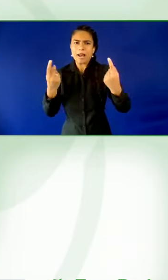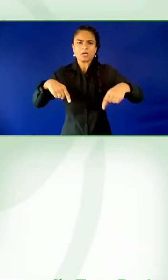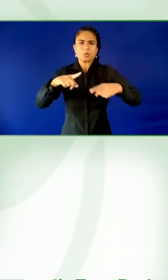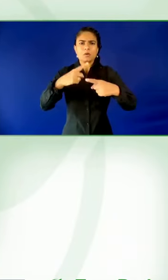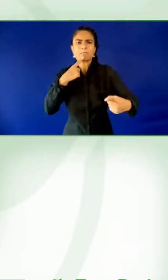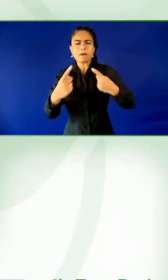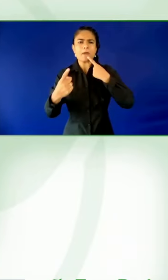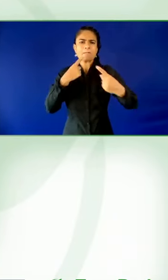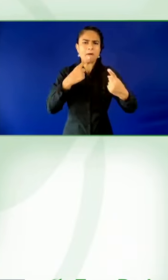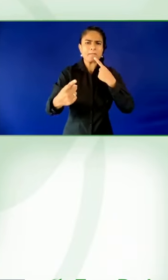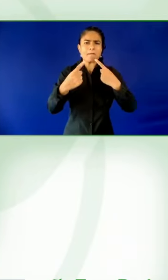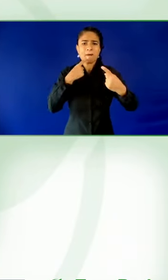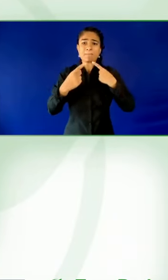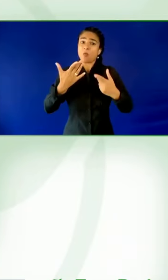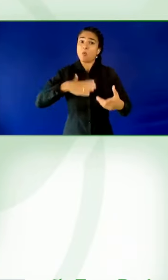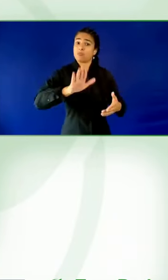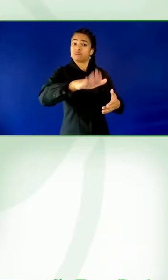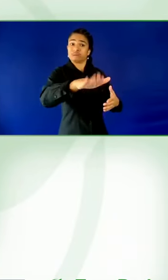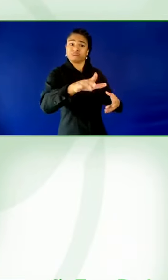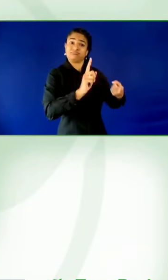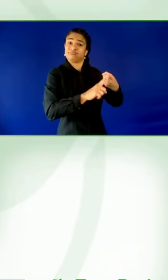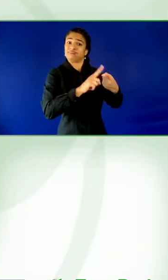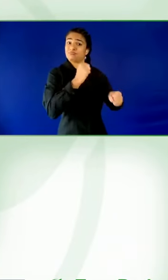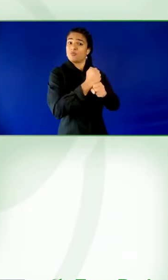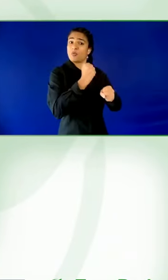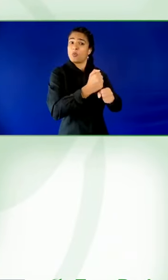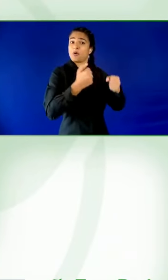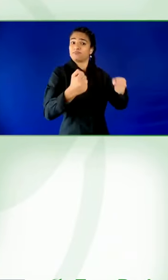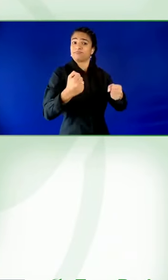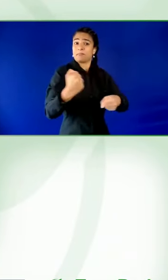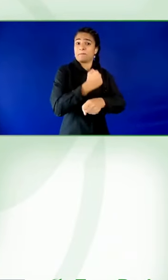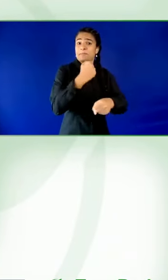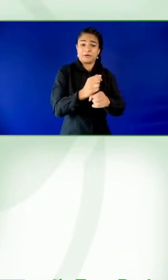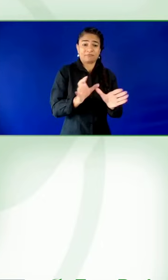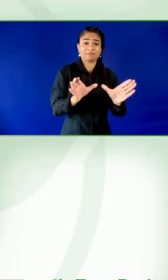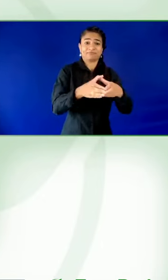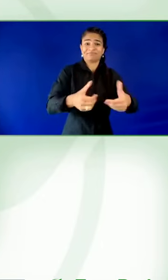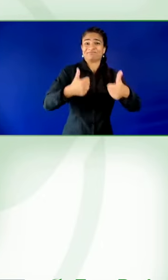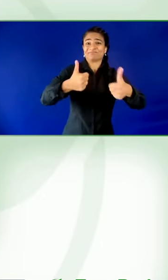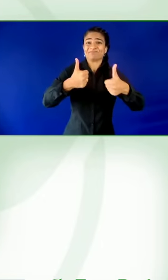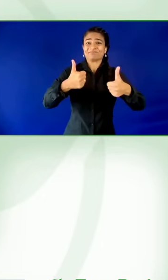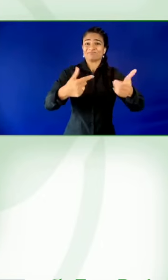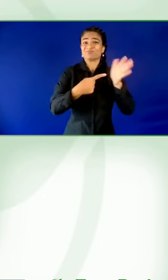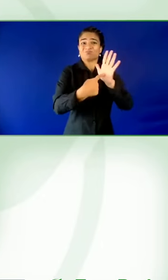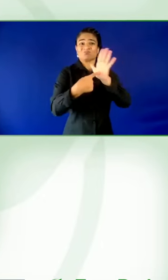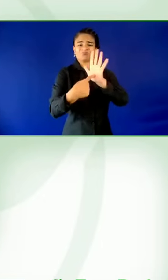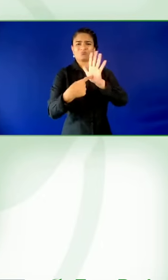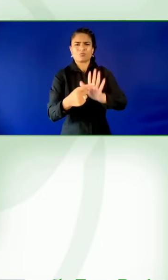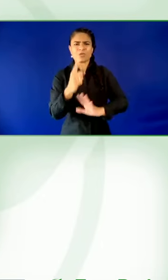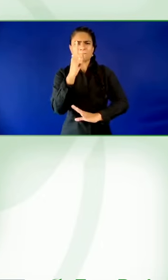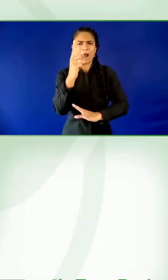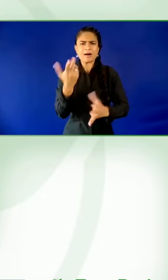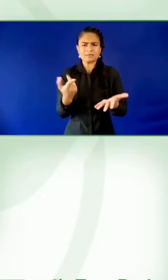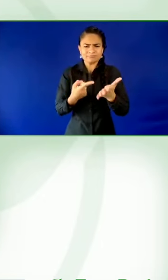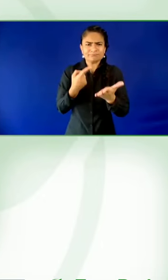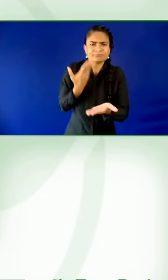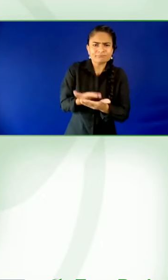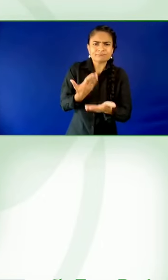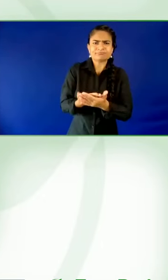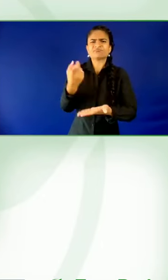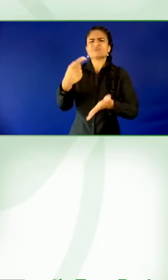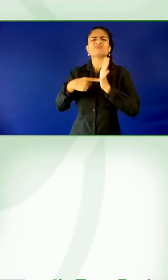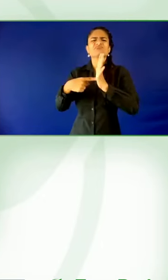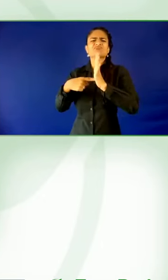become accessible. And they could demonstrably see the impact that had on their bottom line, because they suddenly became a destination